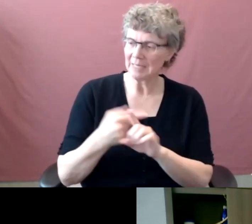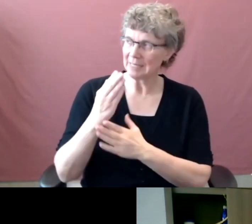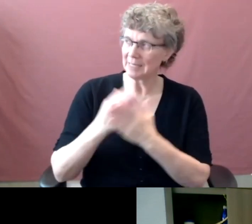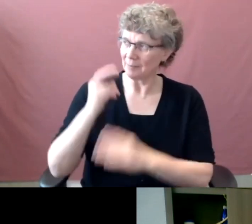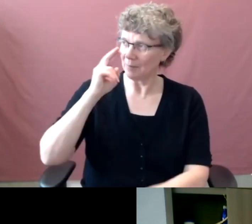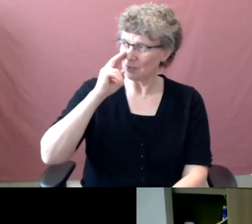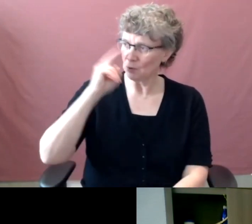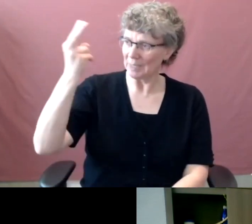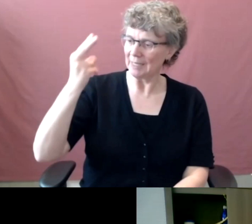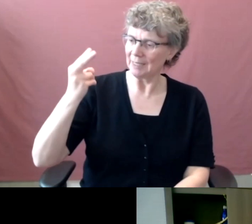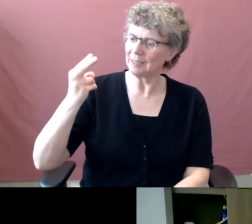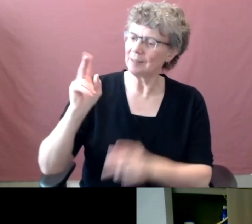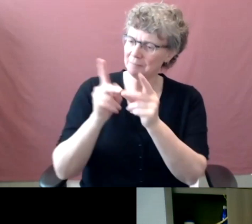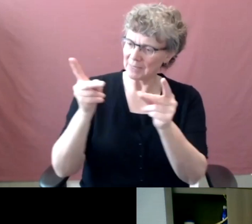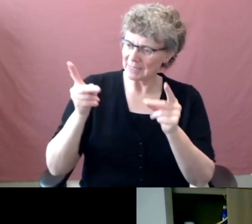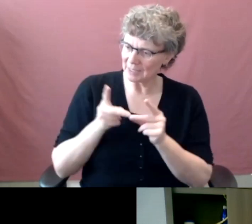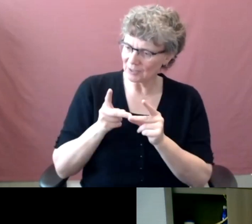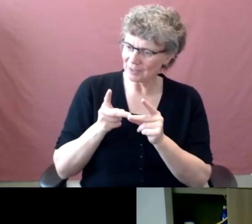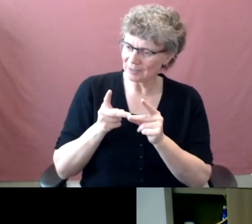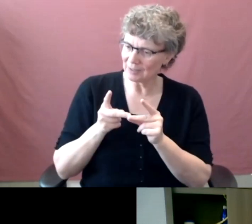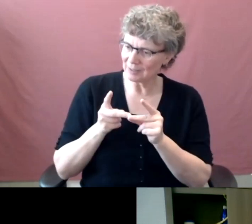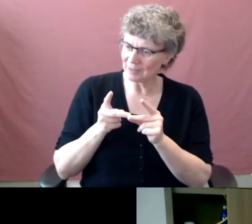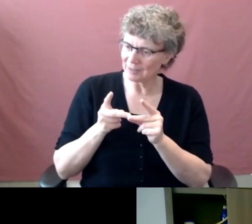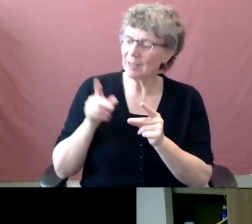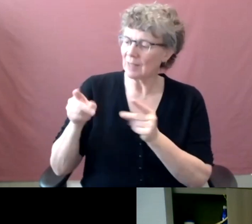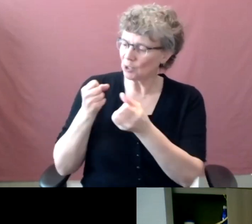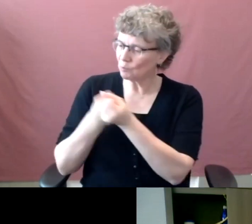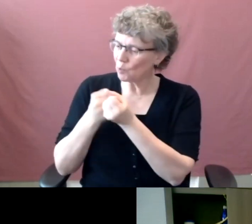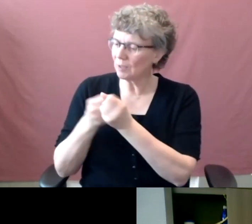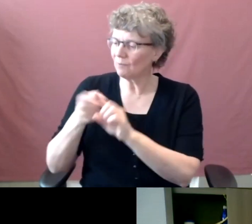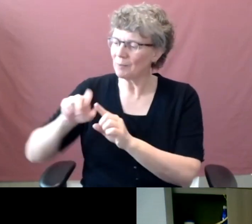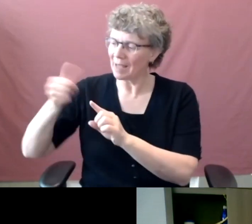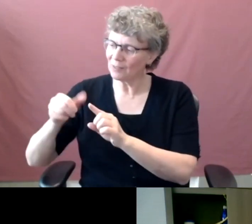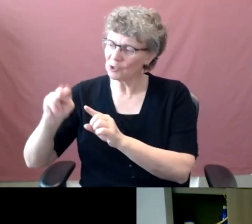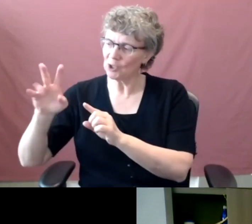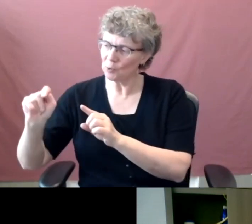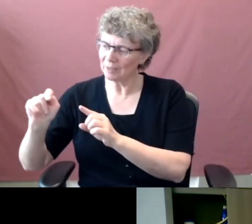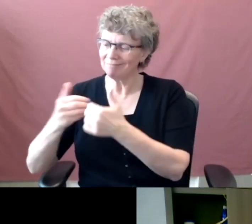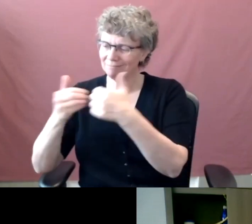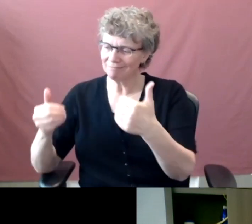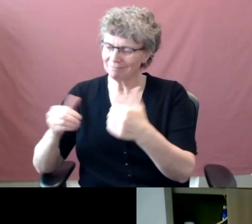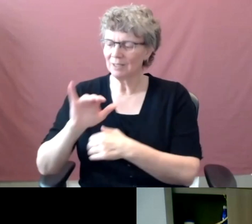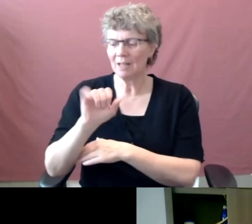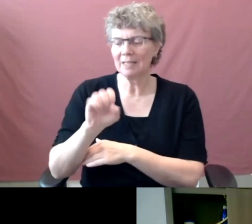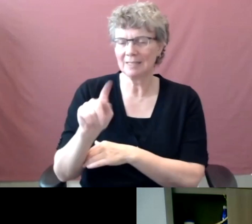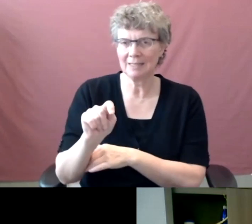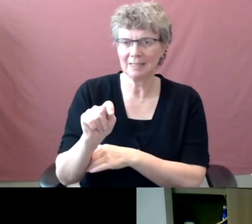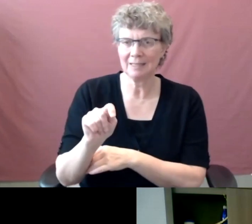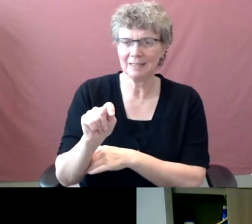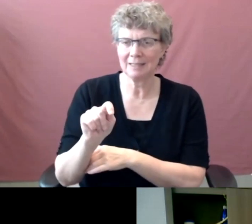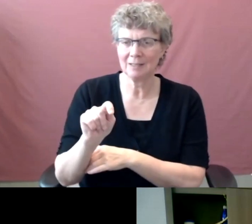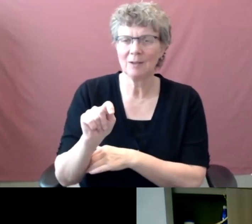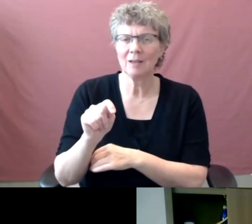applications that are supported by other central units than IST. So I'm just wondering kind of how are we going to make decisions of